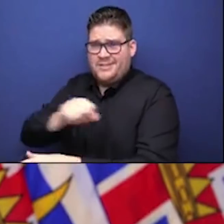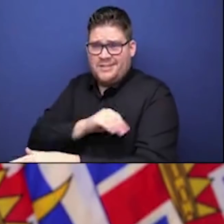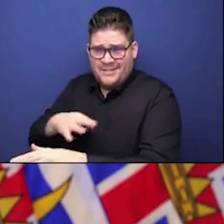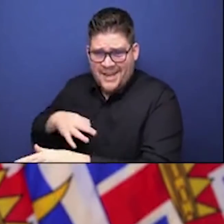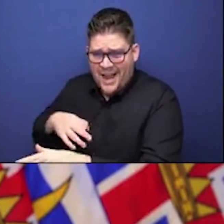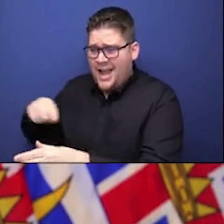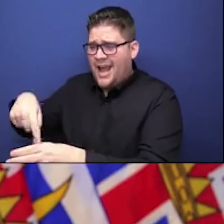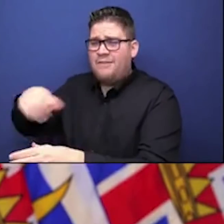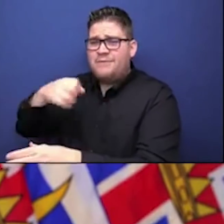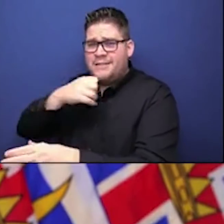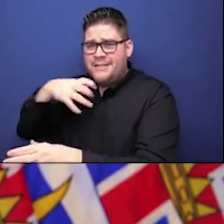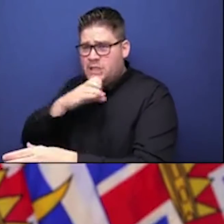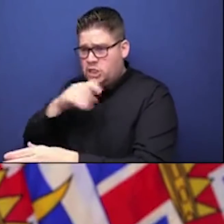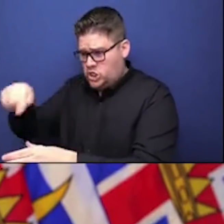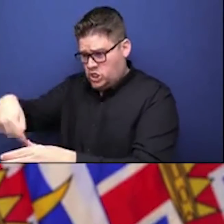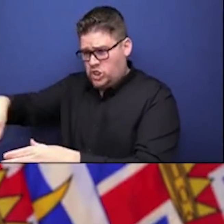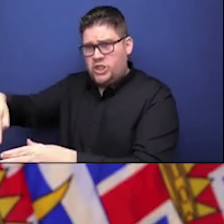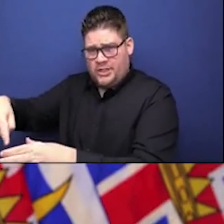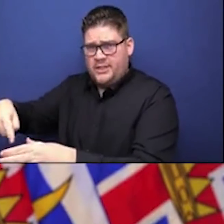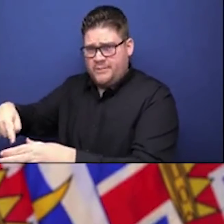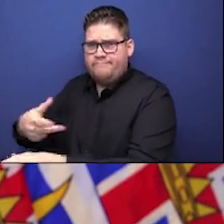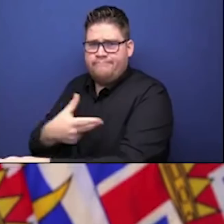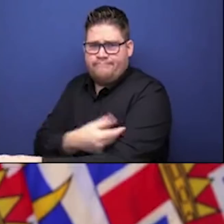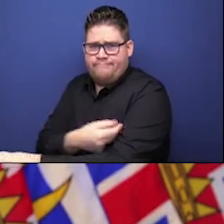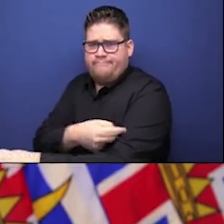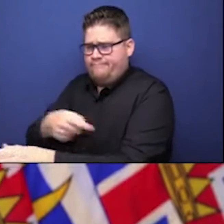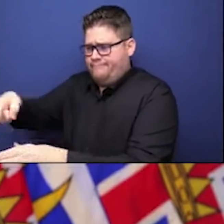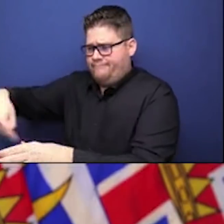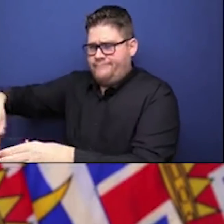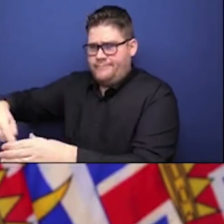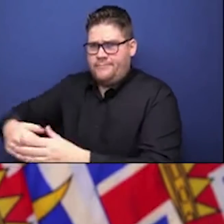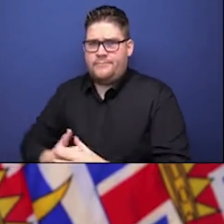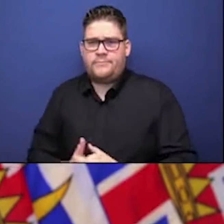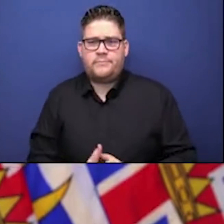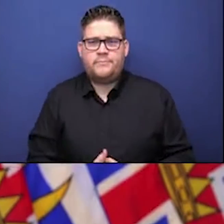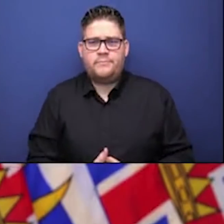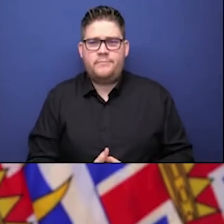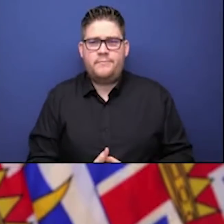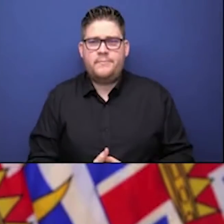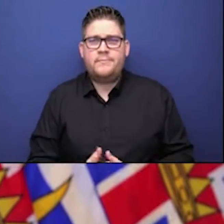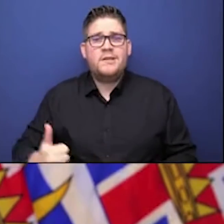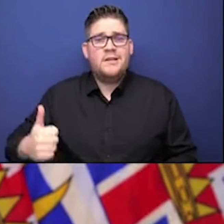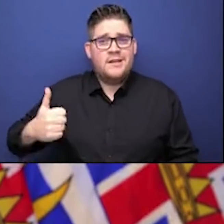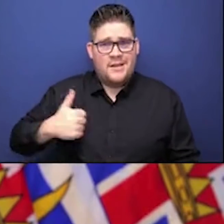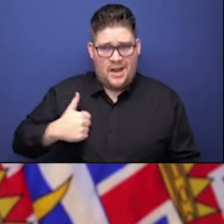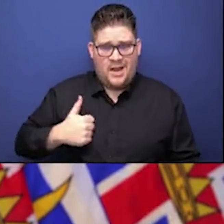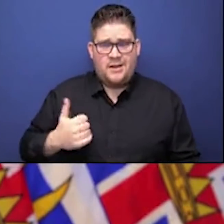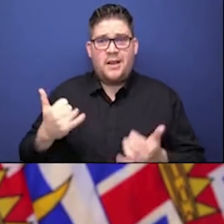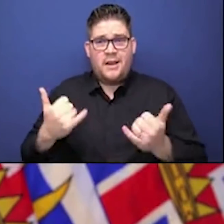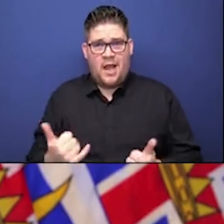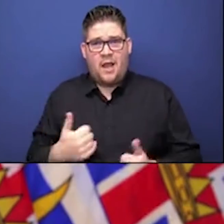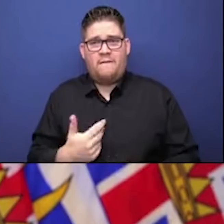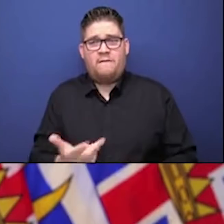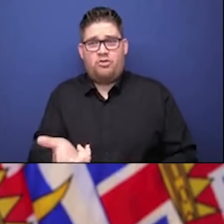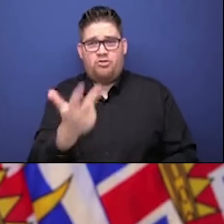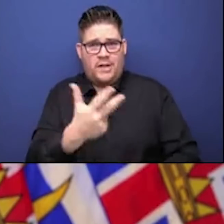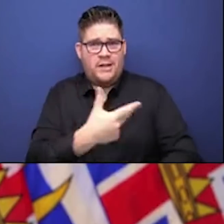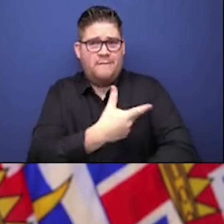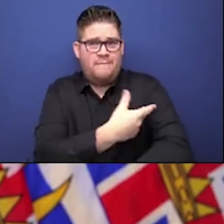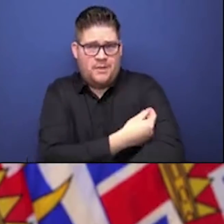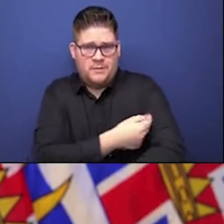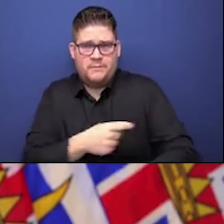available for use in Canada. The addition of the AstraZeneca and Serum Institute of India viral vector vaccine,